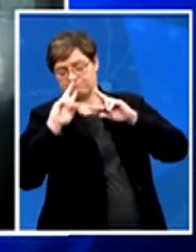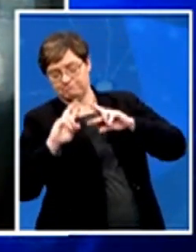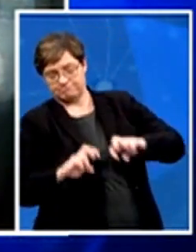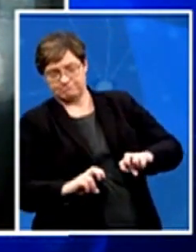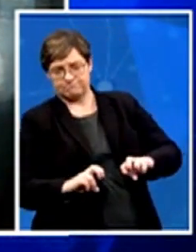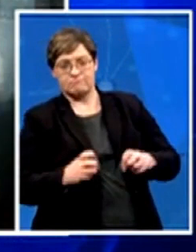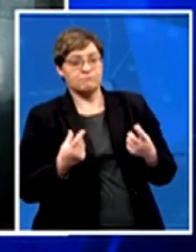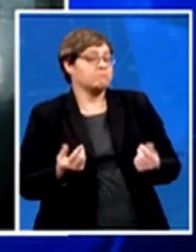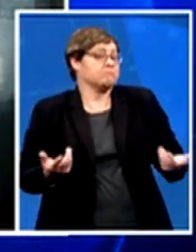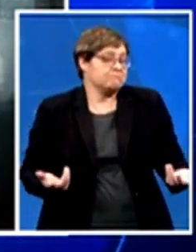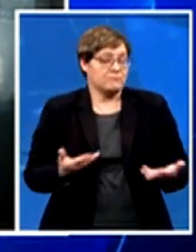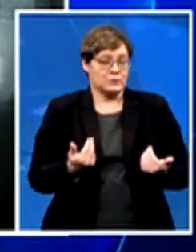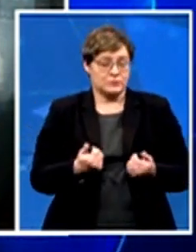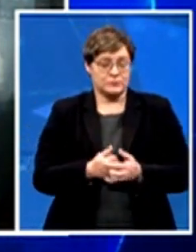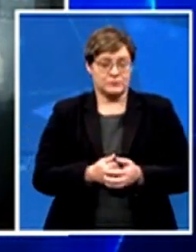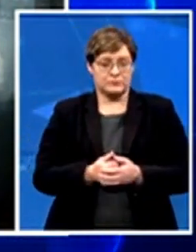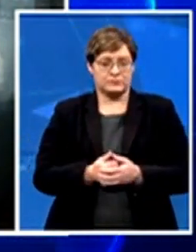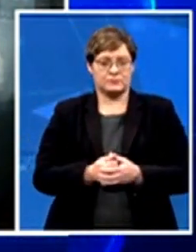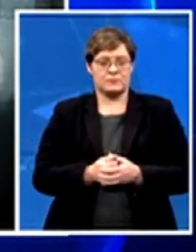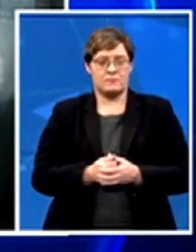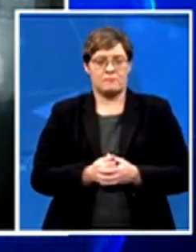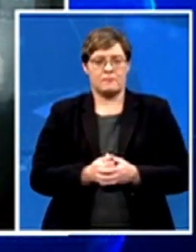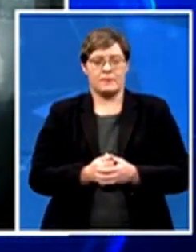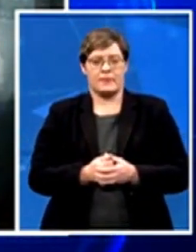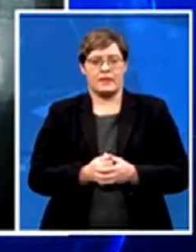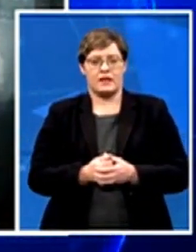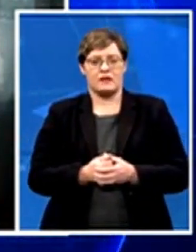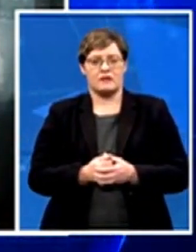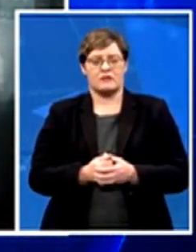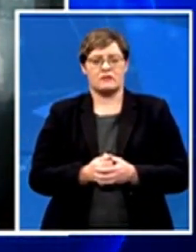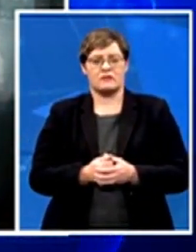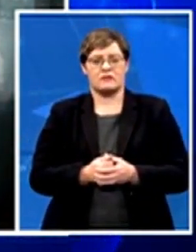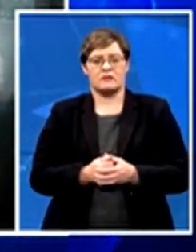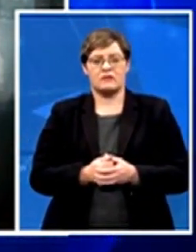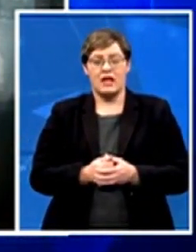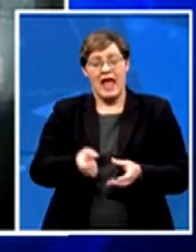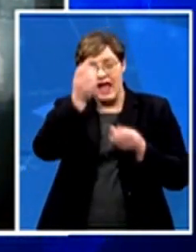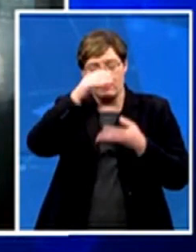But, Andy, do these intelligence agencies collect information regardless of their potential political cost?